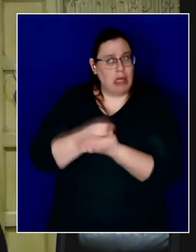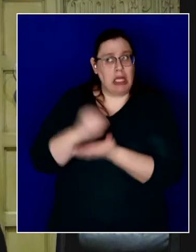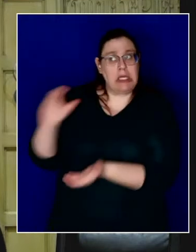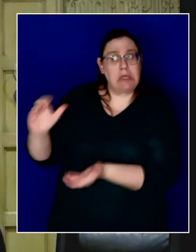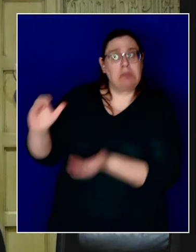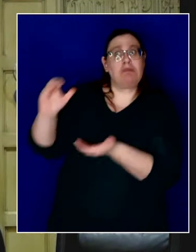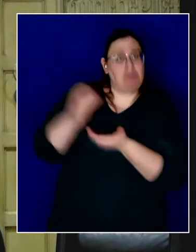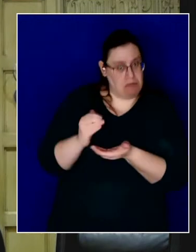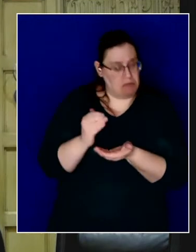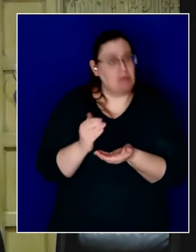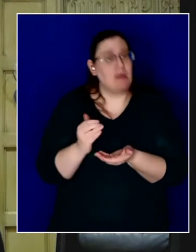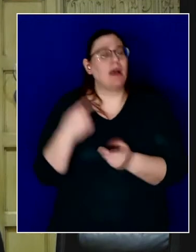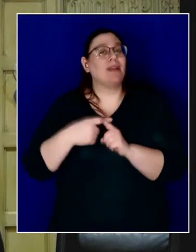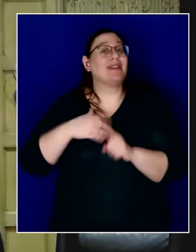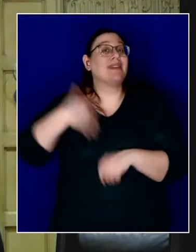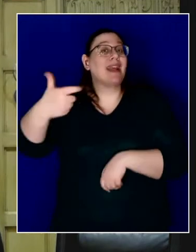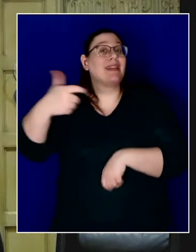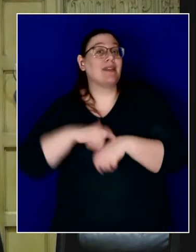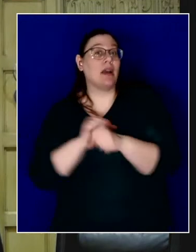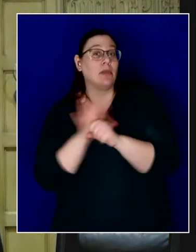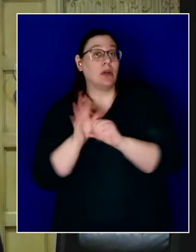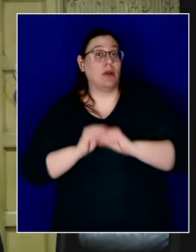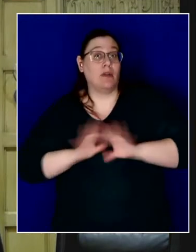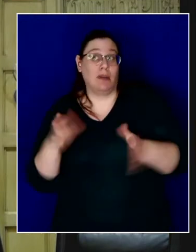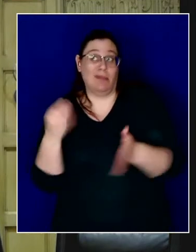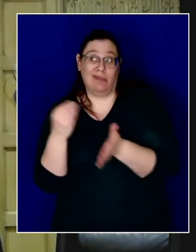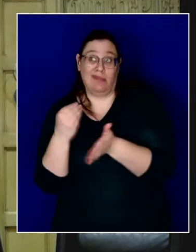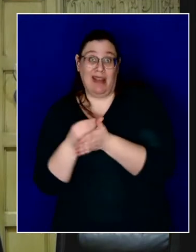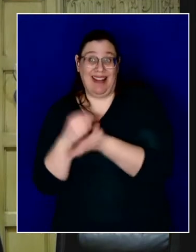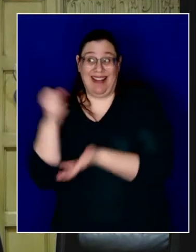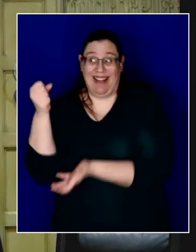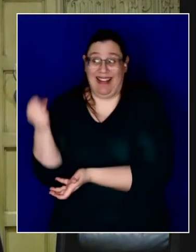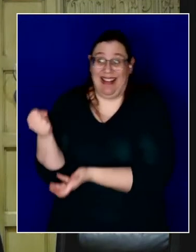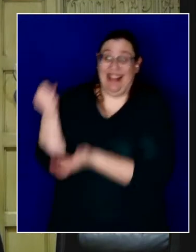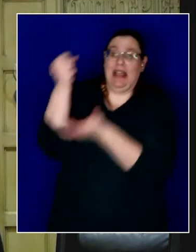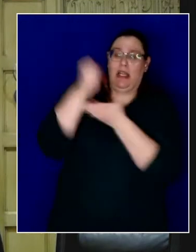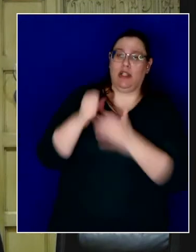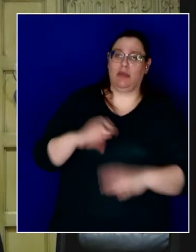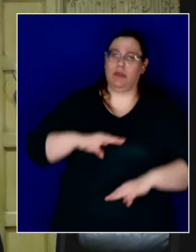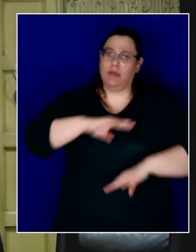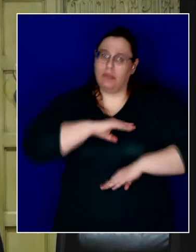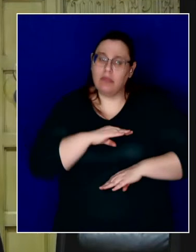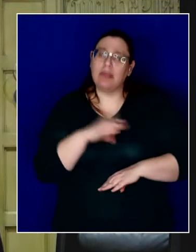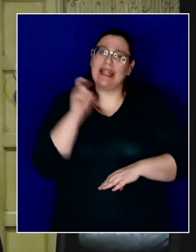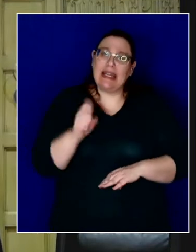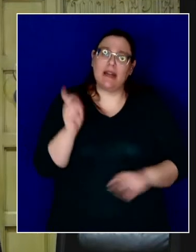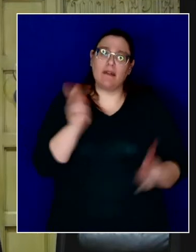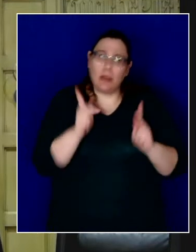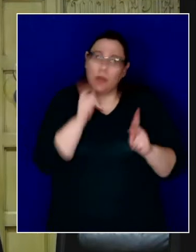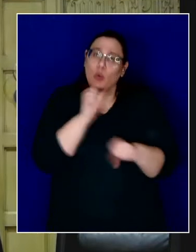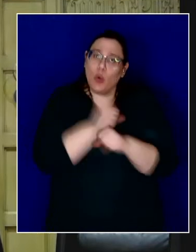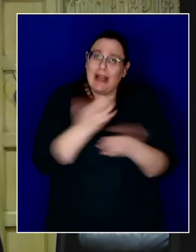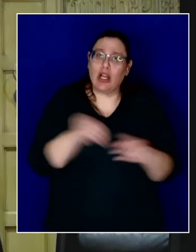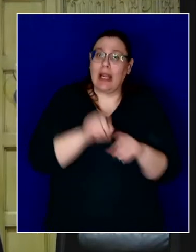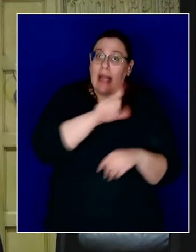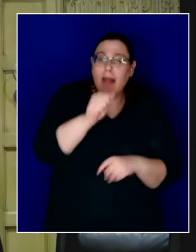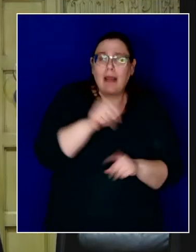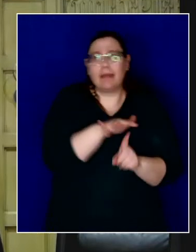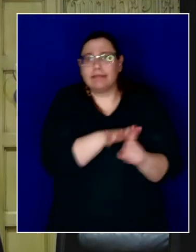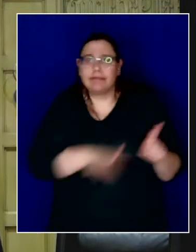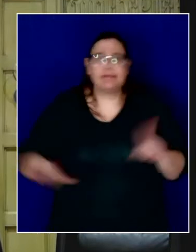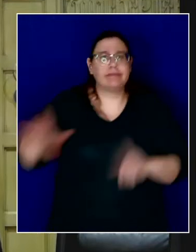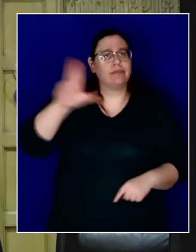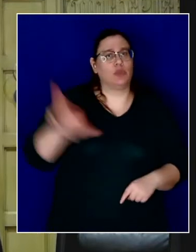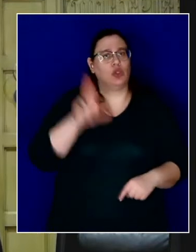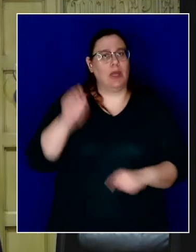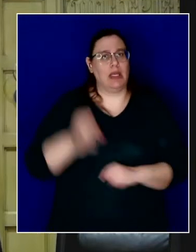get the next phase of COVID-19 relief that meets the urgent need of working people in Los Angeles and across our country.